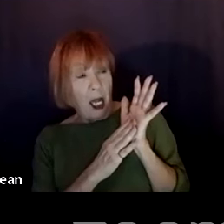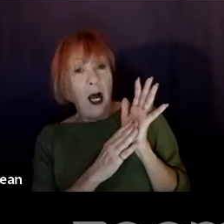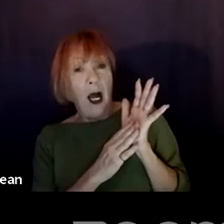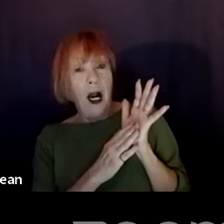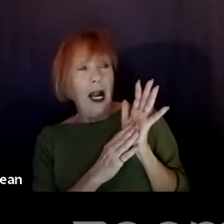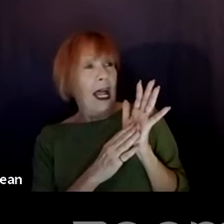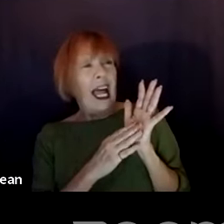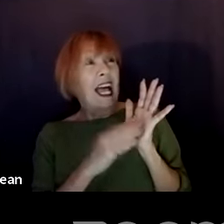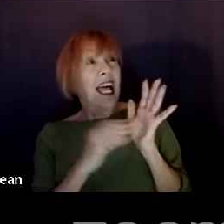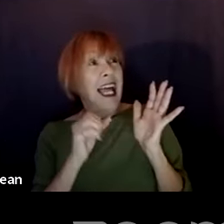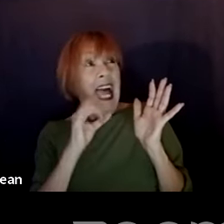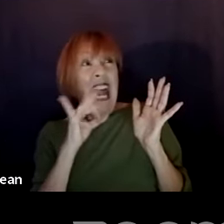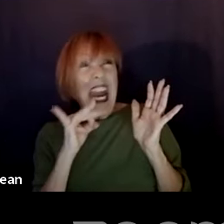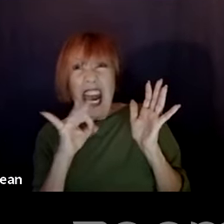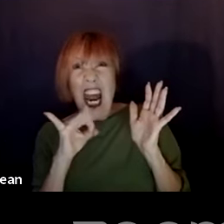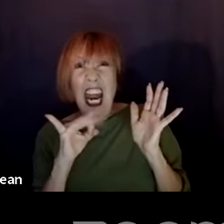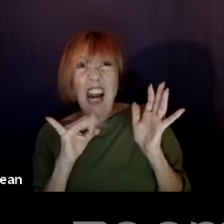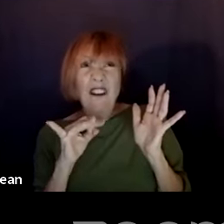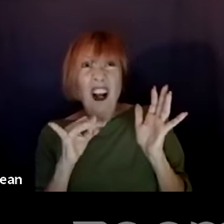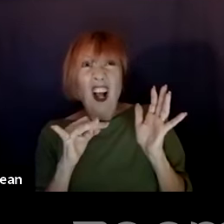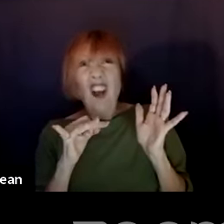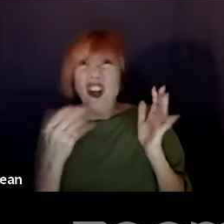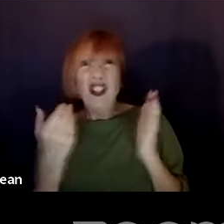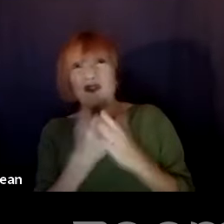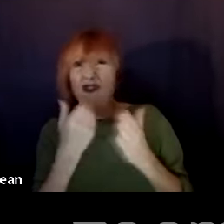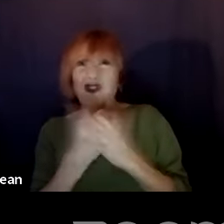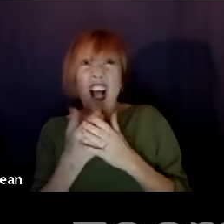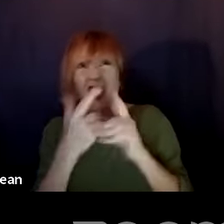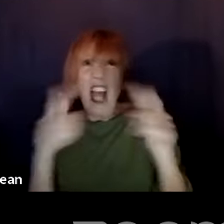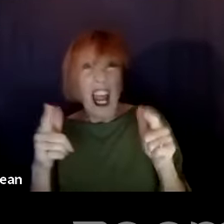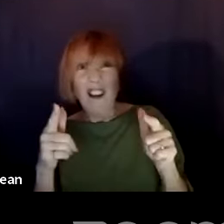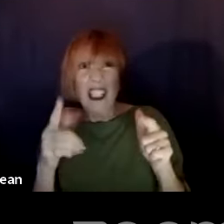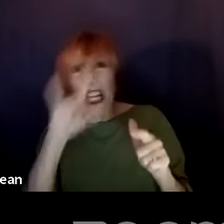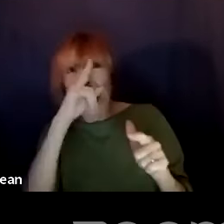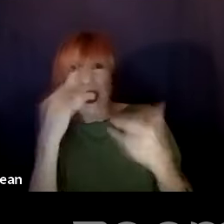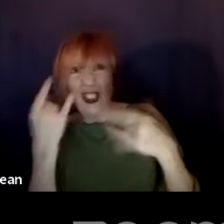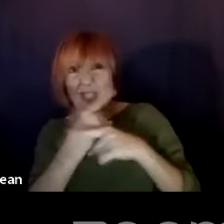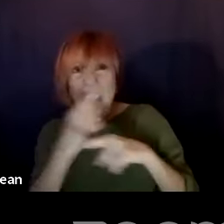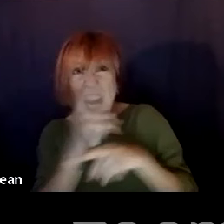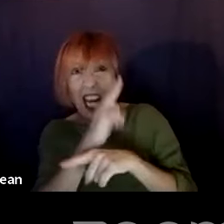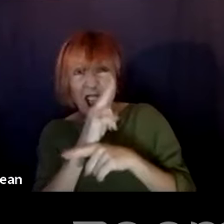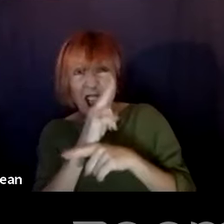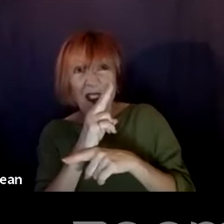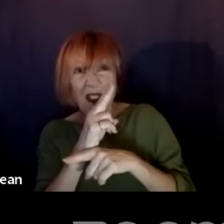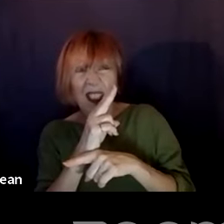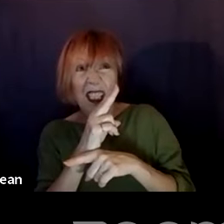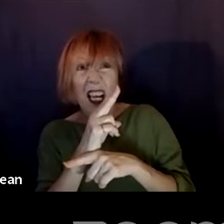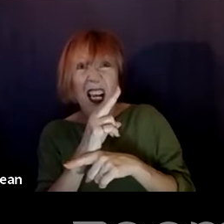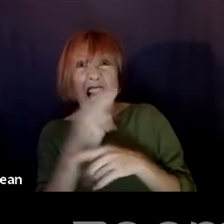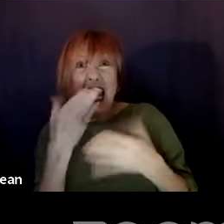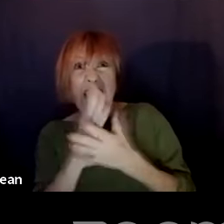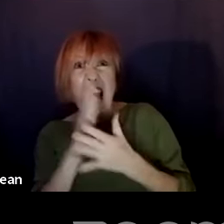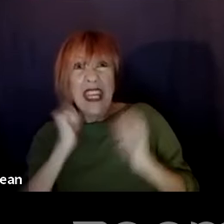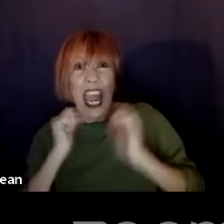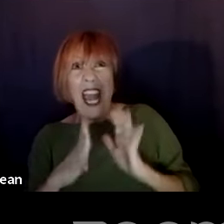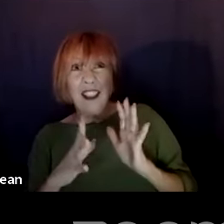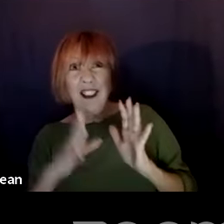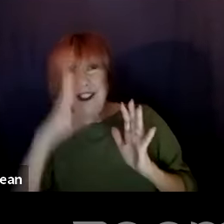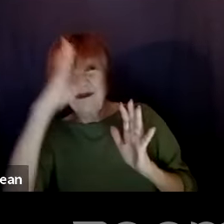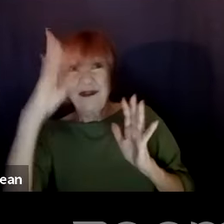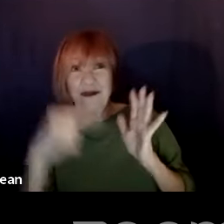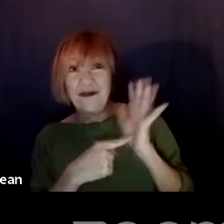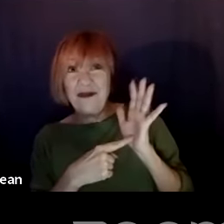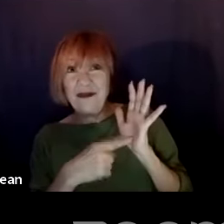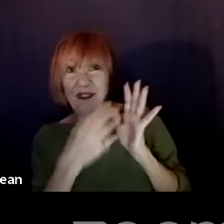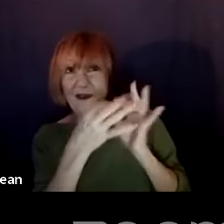fresher lingo that the kids these days are using or anybody that's more specific, let the actors come up with that on set. I